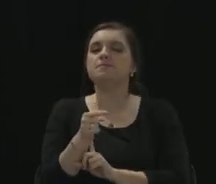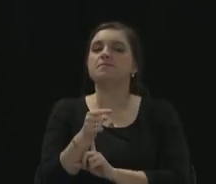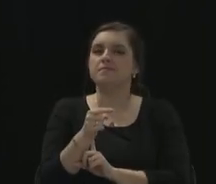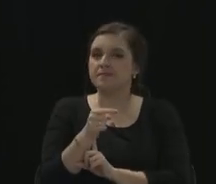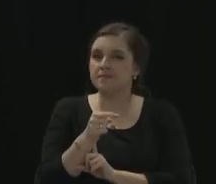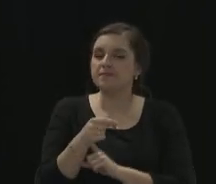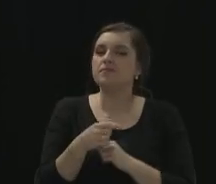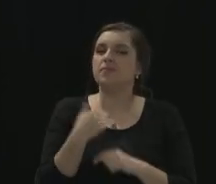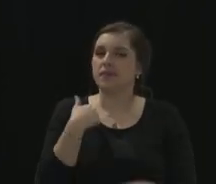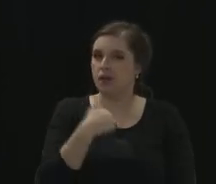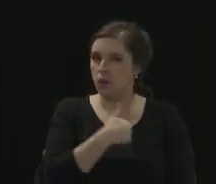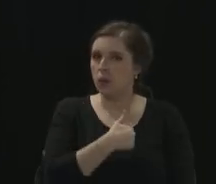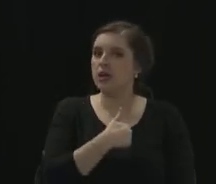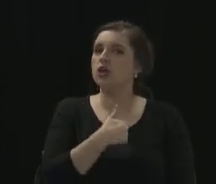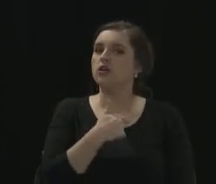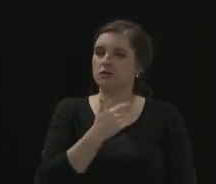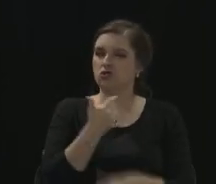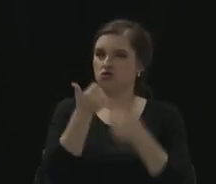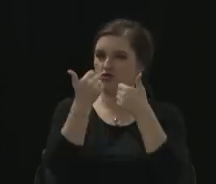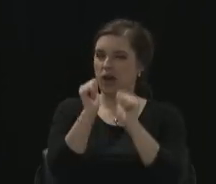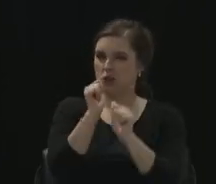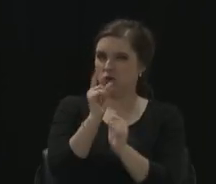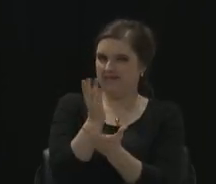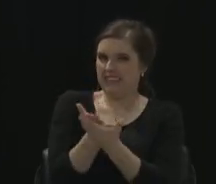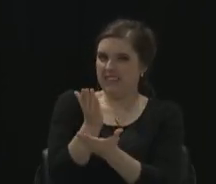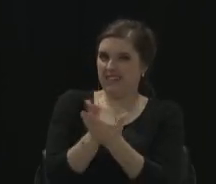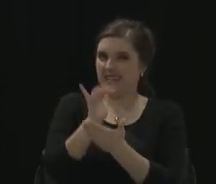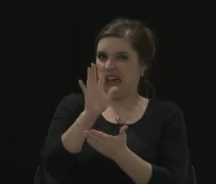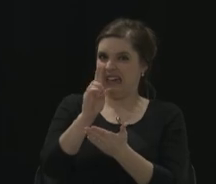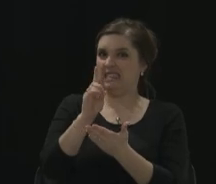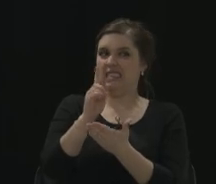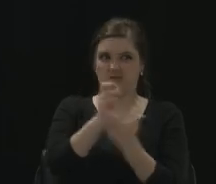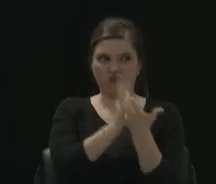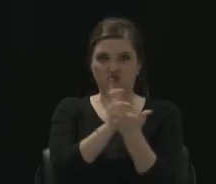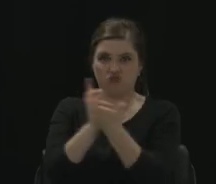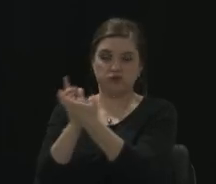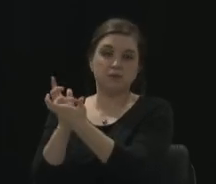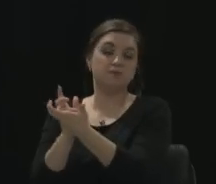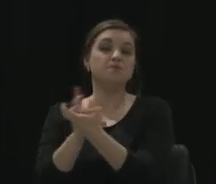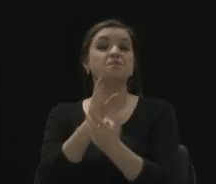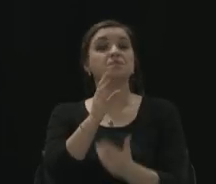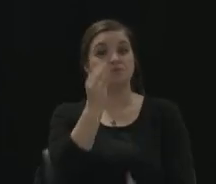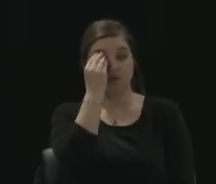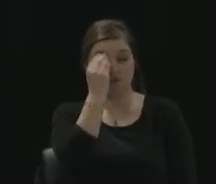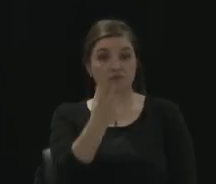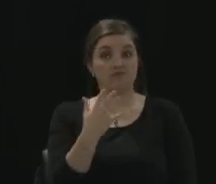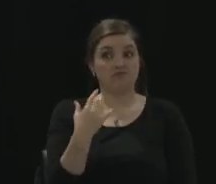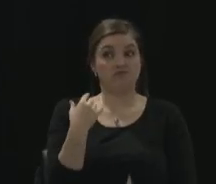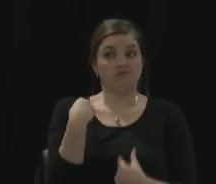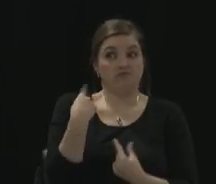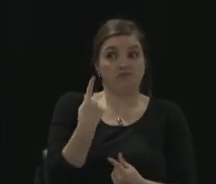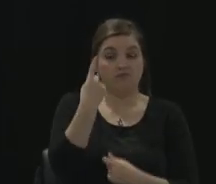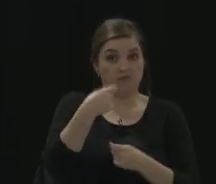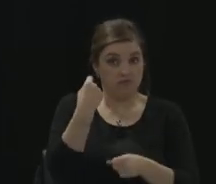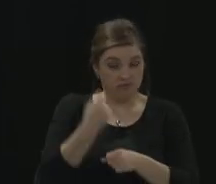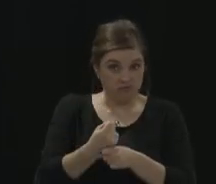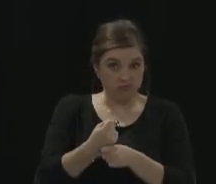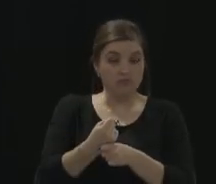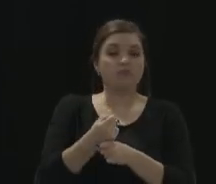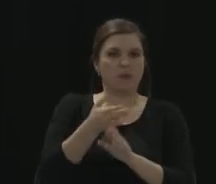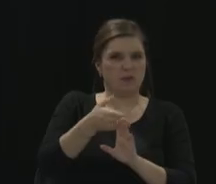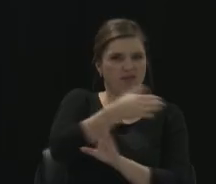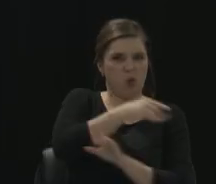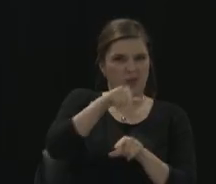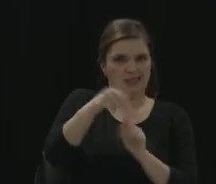we're really trying to ID that. Plus, just to add in, throughout the state of the last year, prior to this law